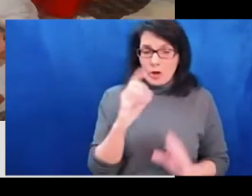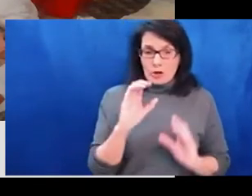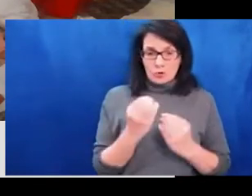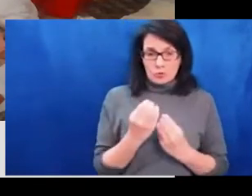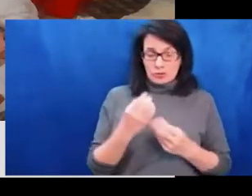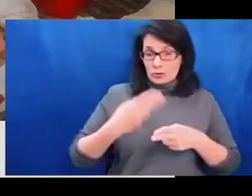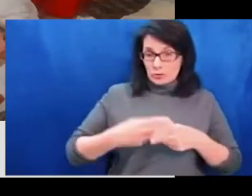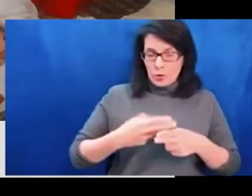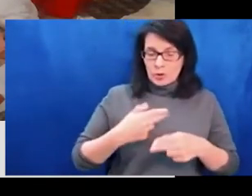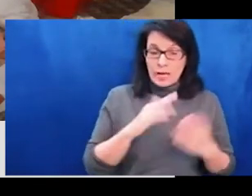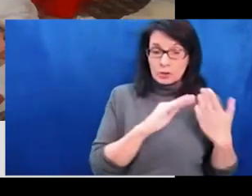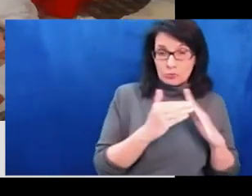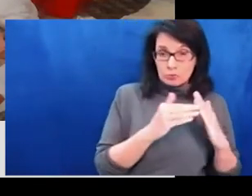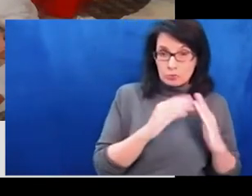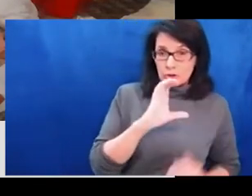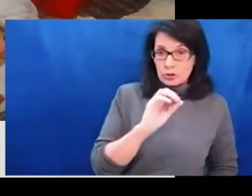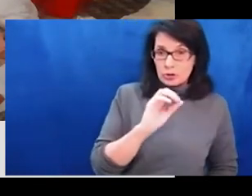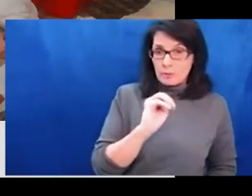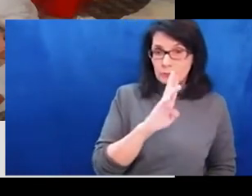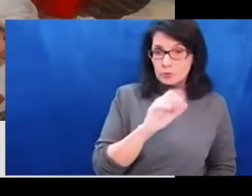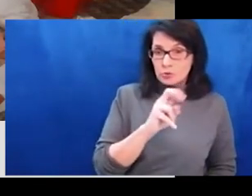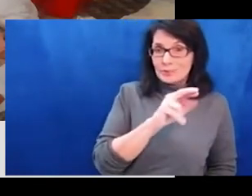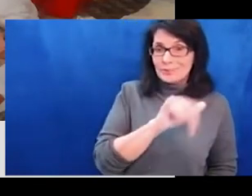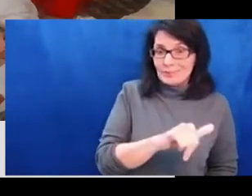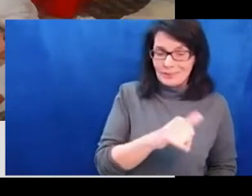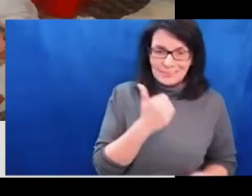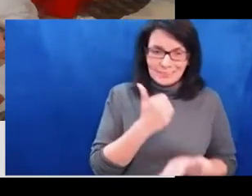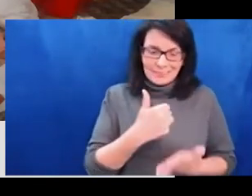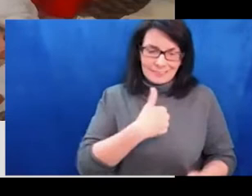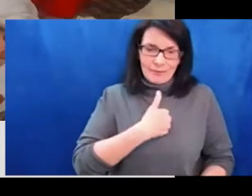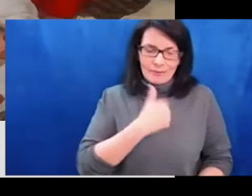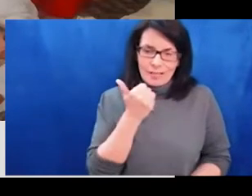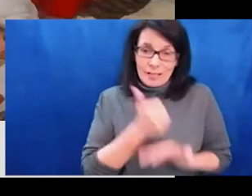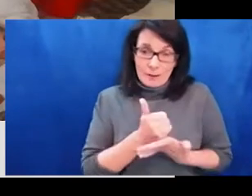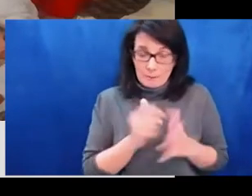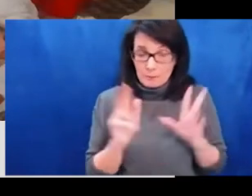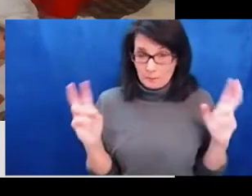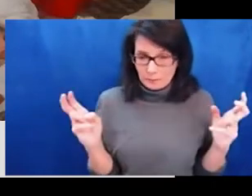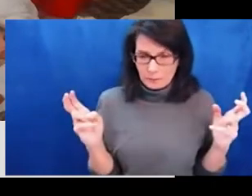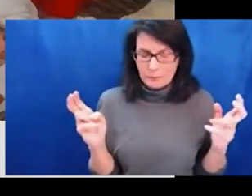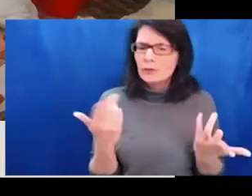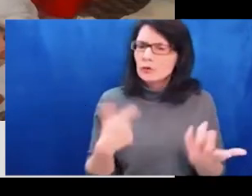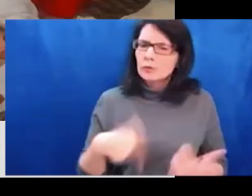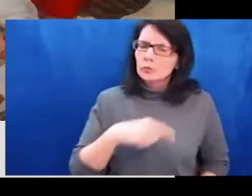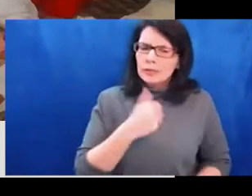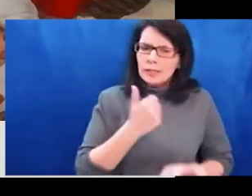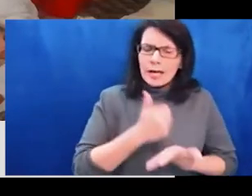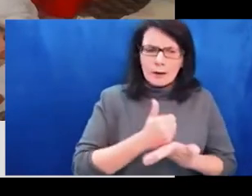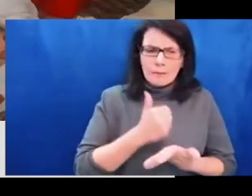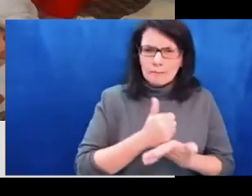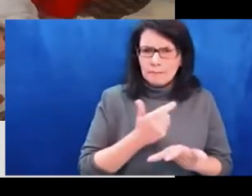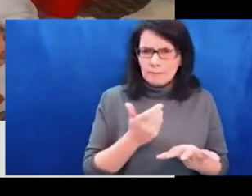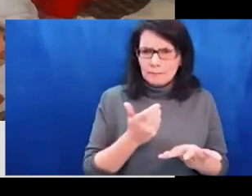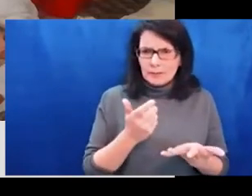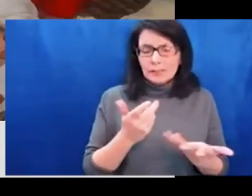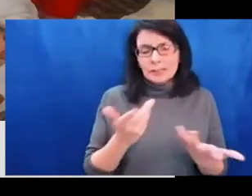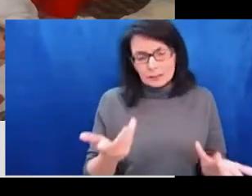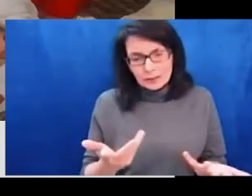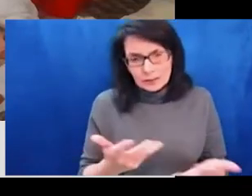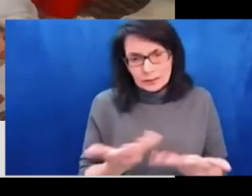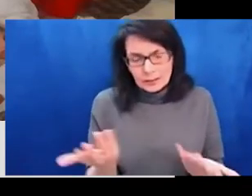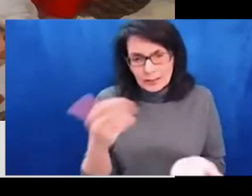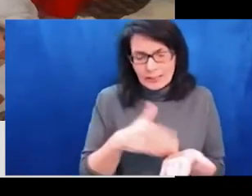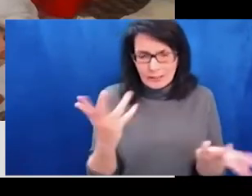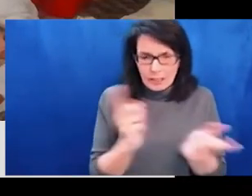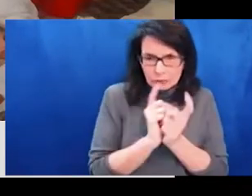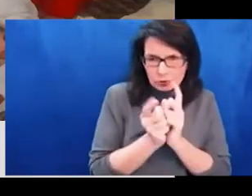a refugee shelter to spend a night or a couple nights to get their bearings. Some will try to stay in DeVue. But at the moment, DeVue